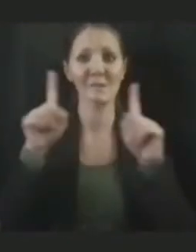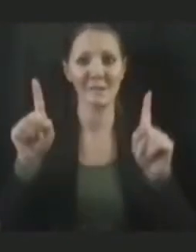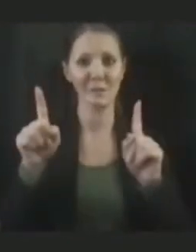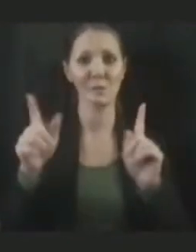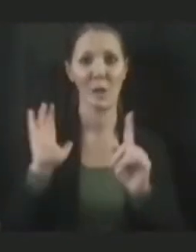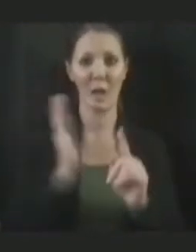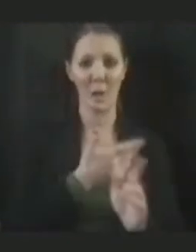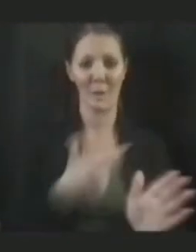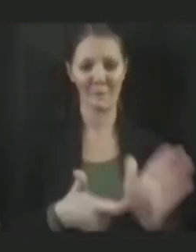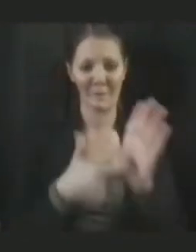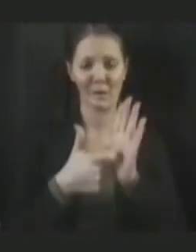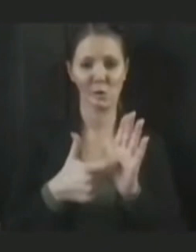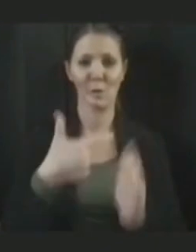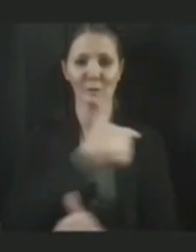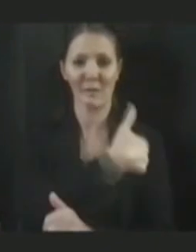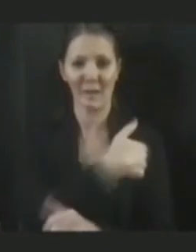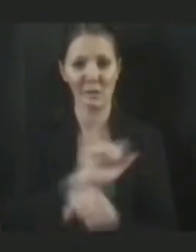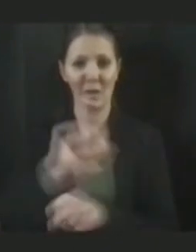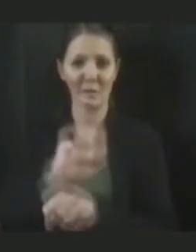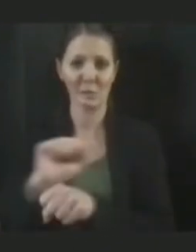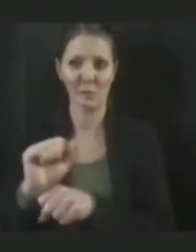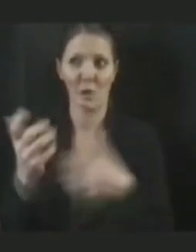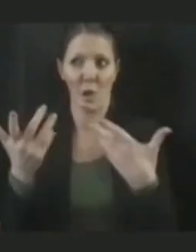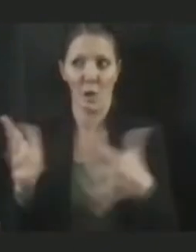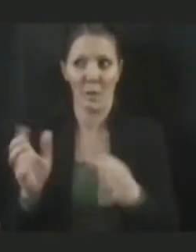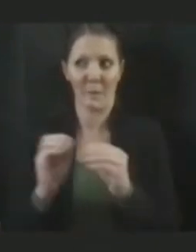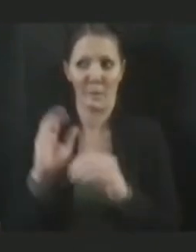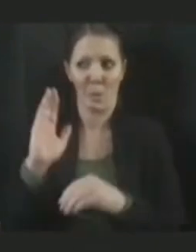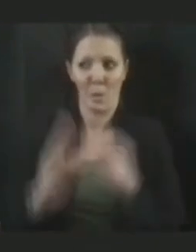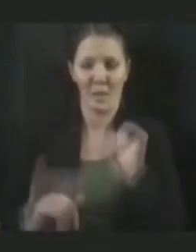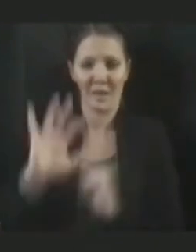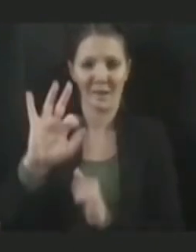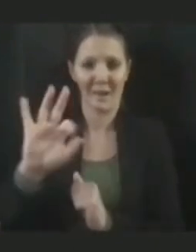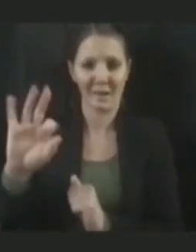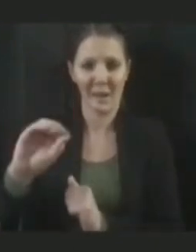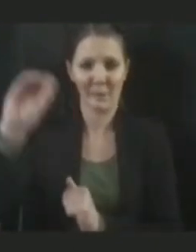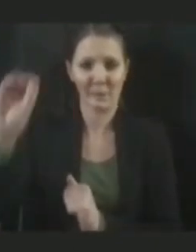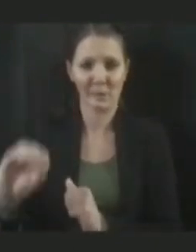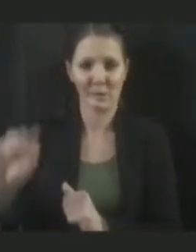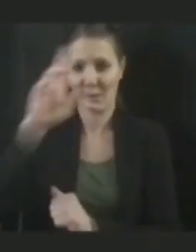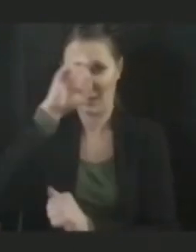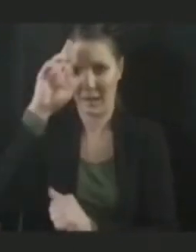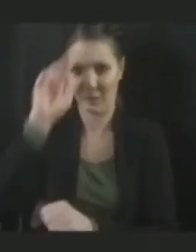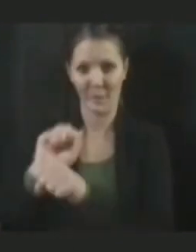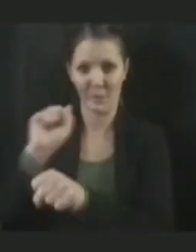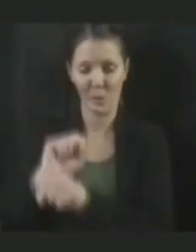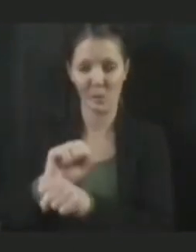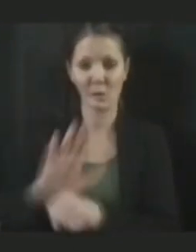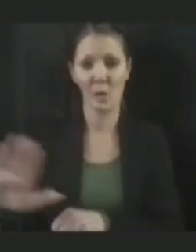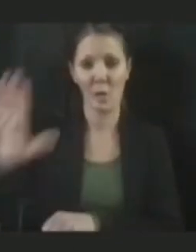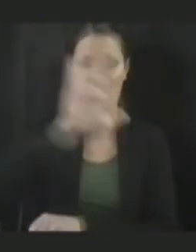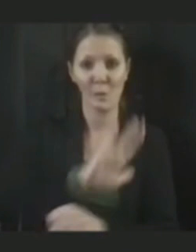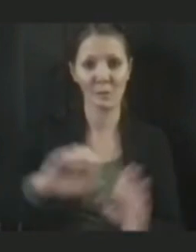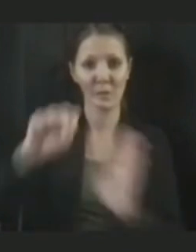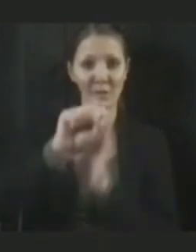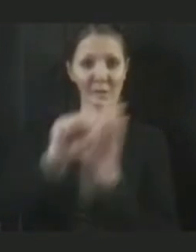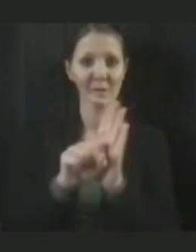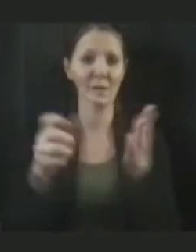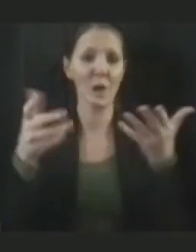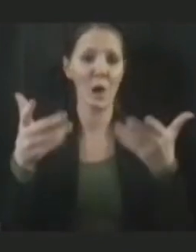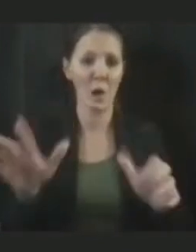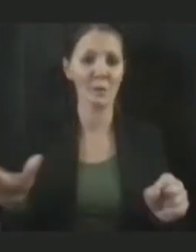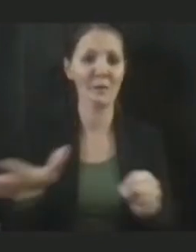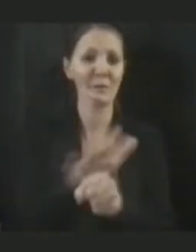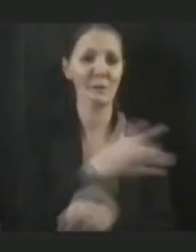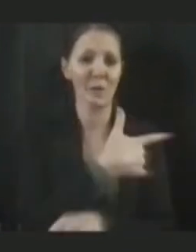got over 99% of hospital employees across the state have received full vaccination. So we expect